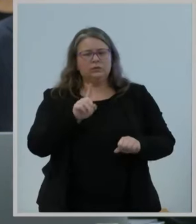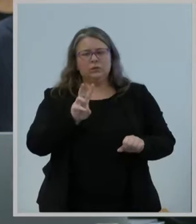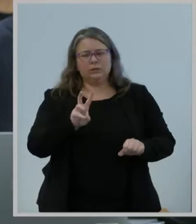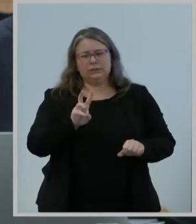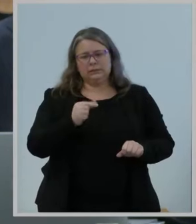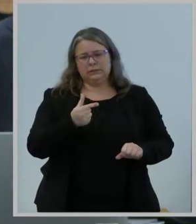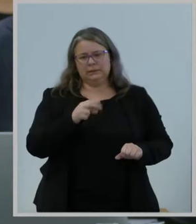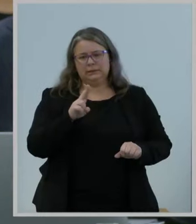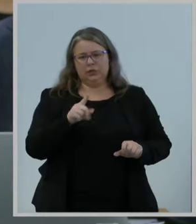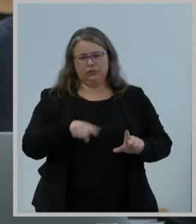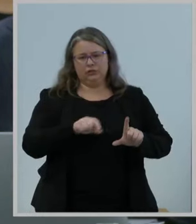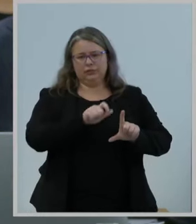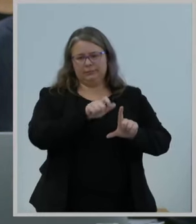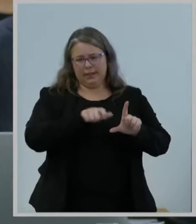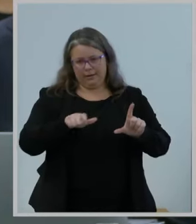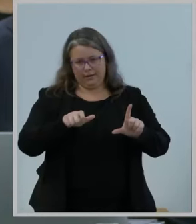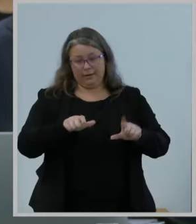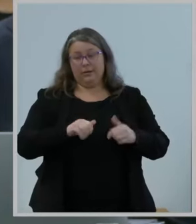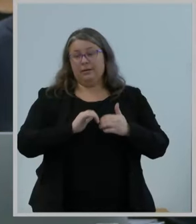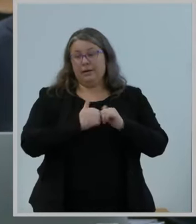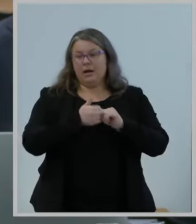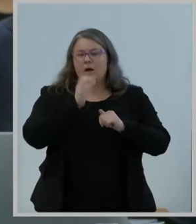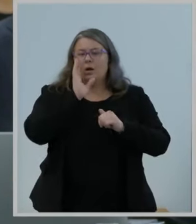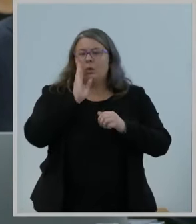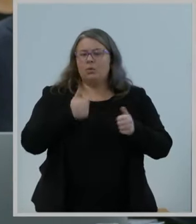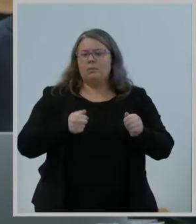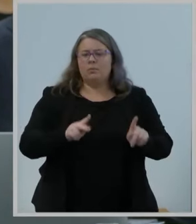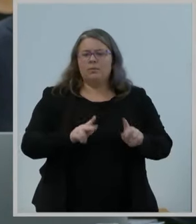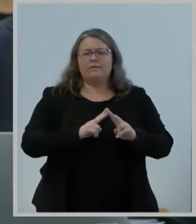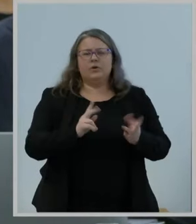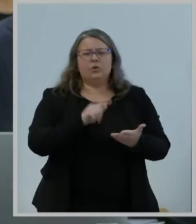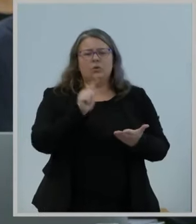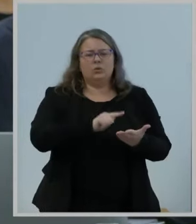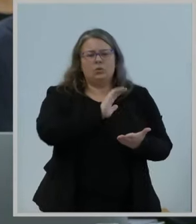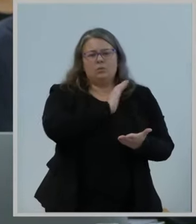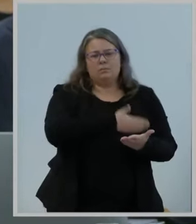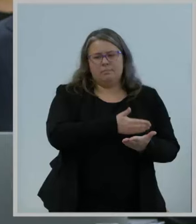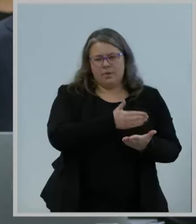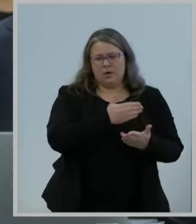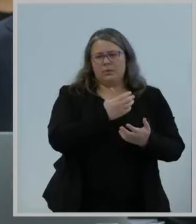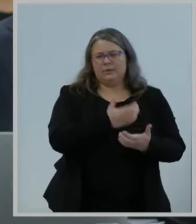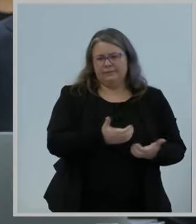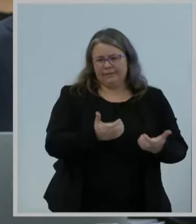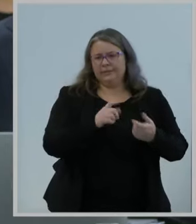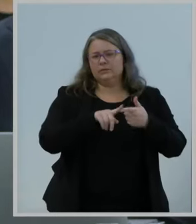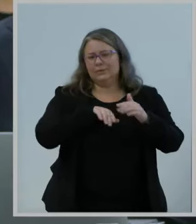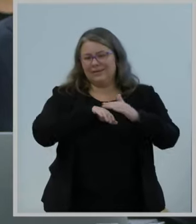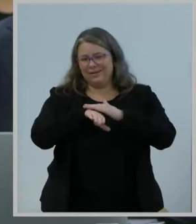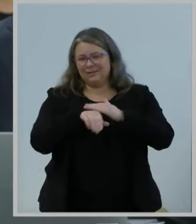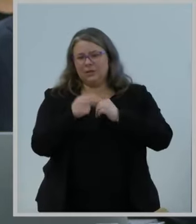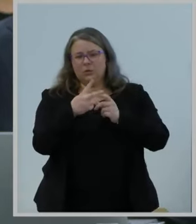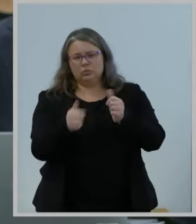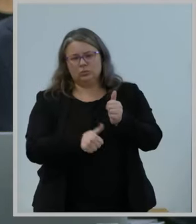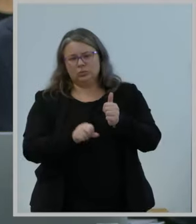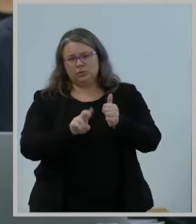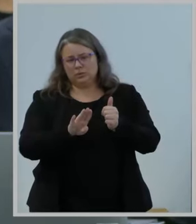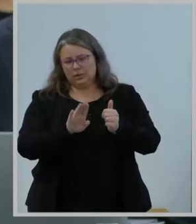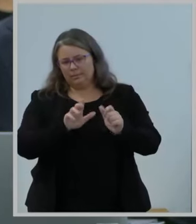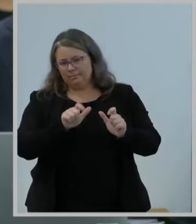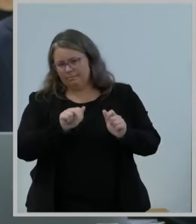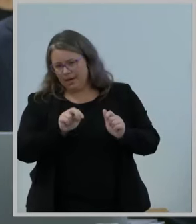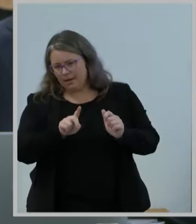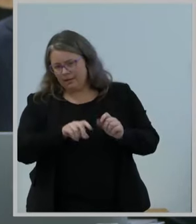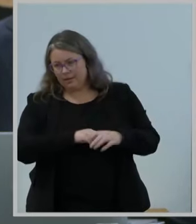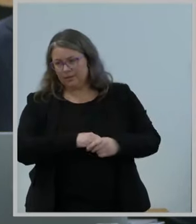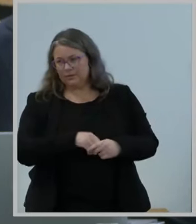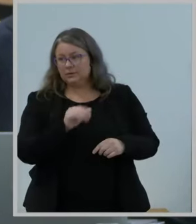devices to operate in two subbands. A second further notice of proposed rulemaking that were proposed to expand